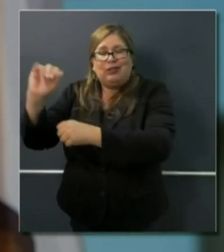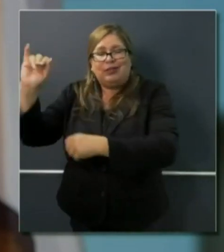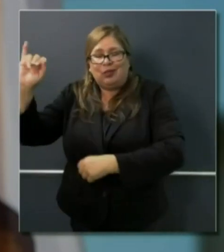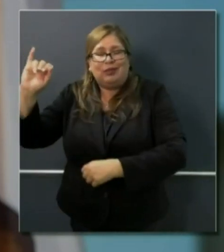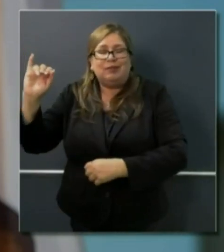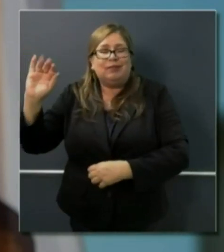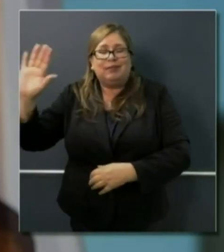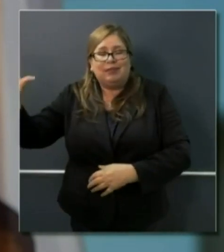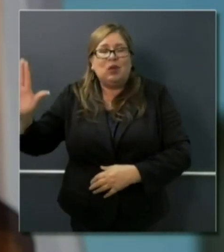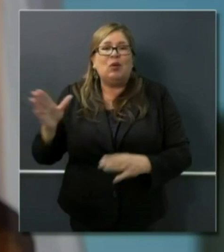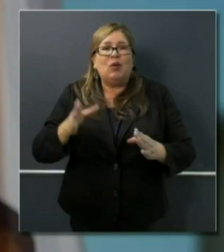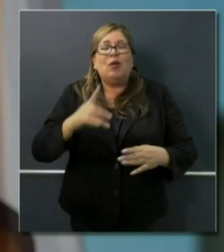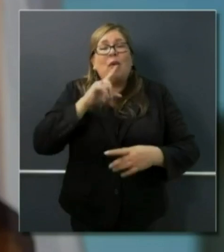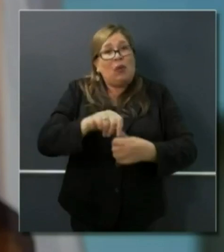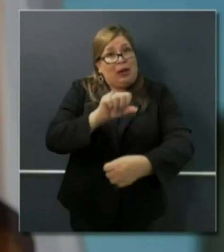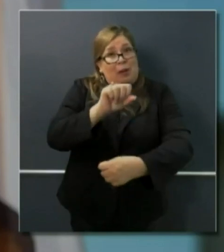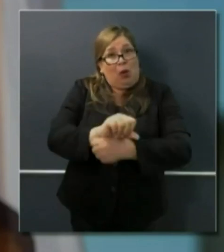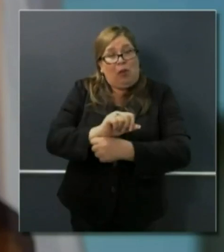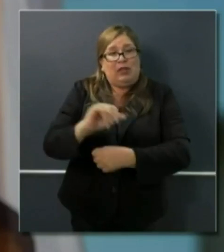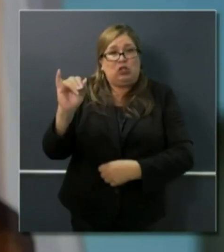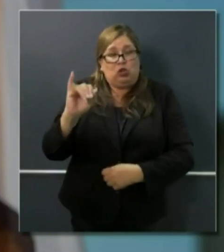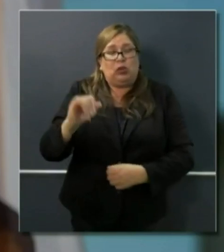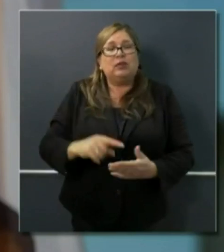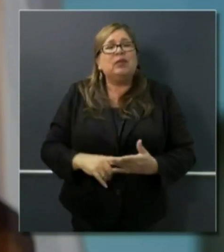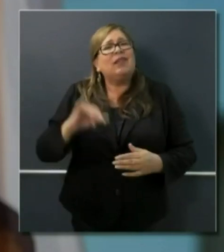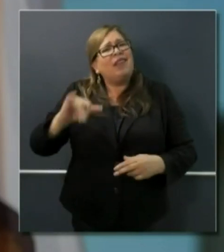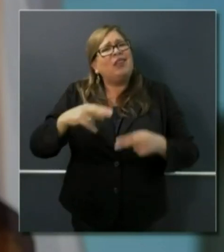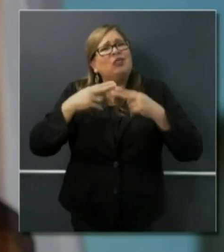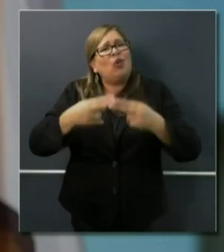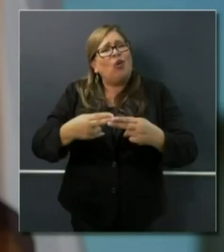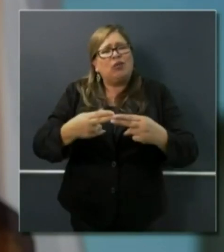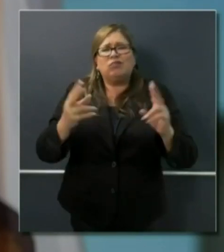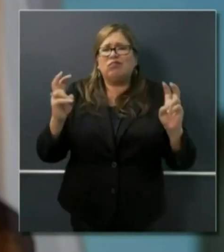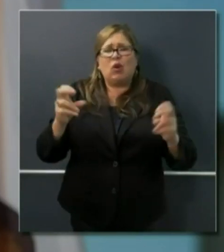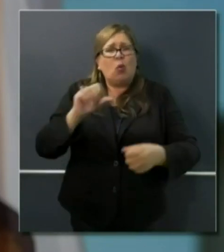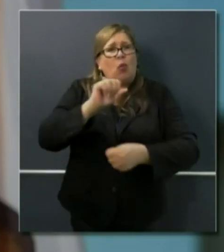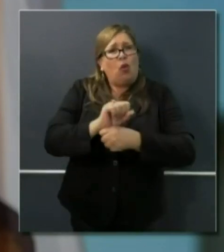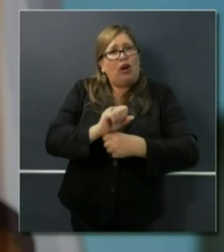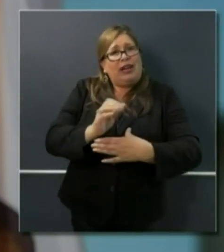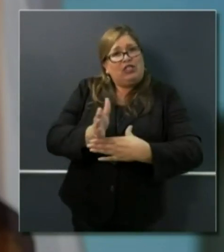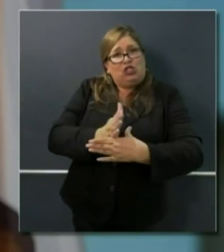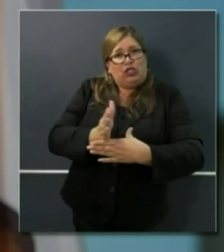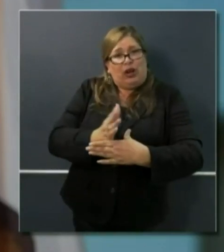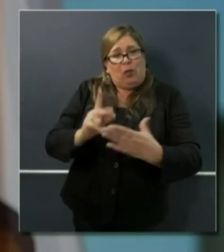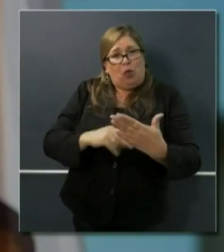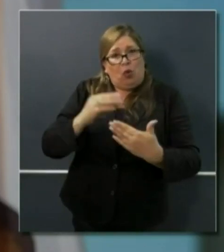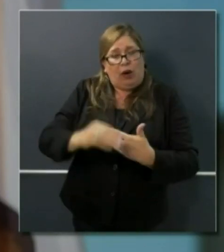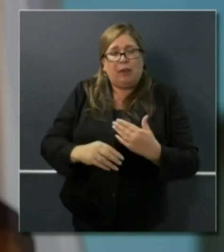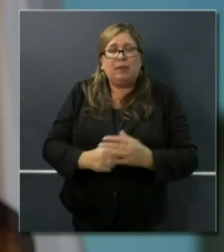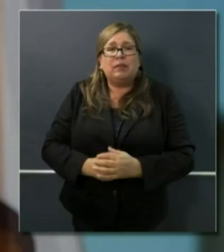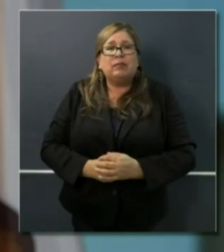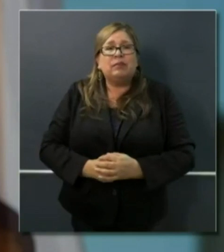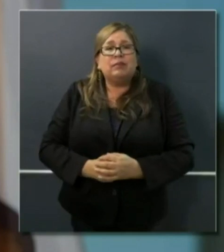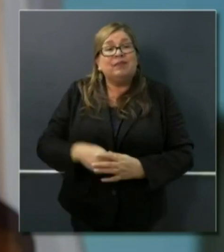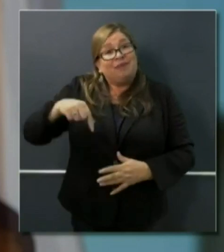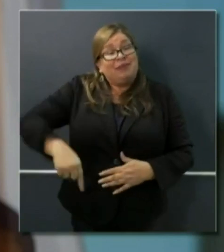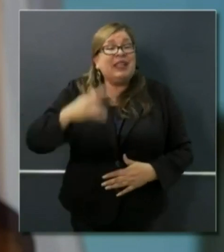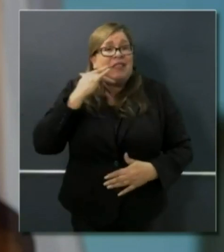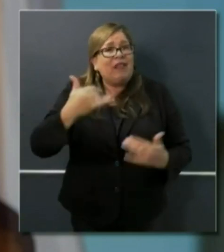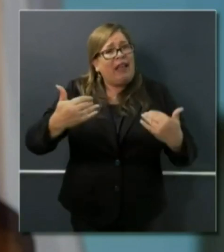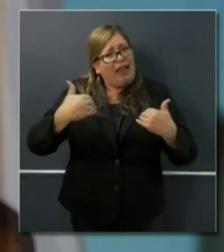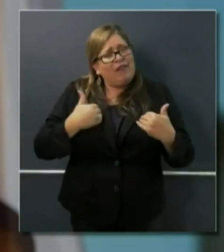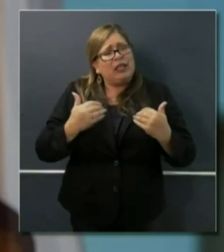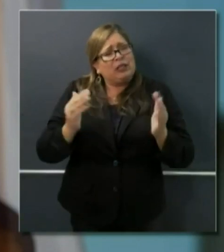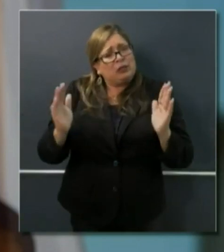referred to across the country as a work share program. The state of California has a modest work share program. We